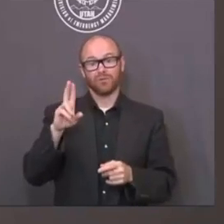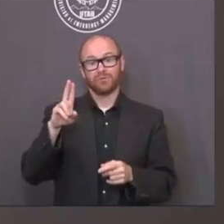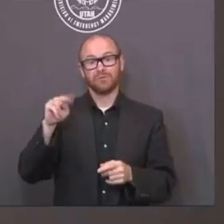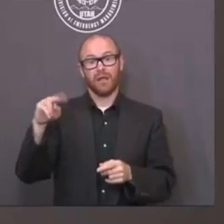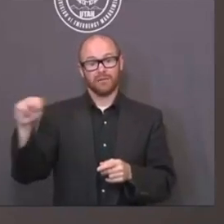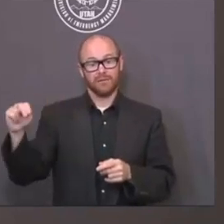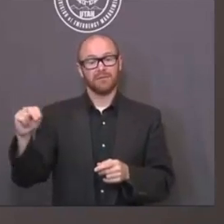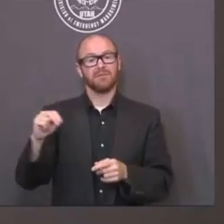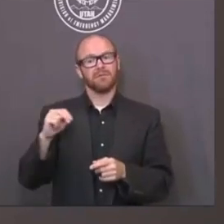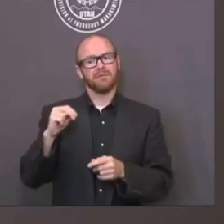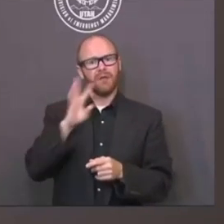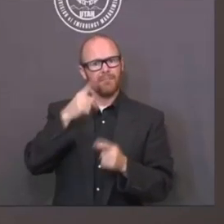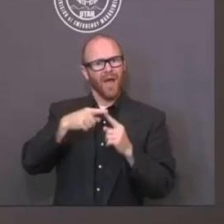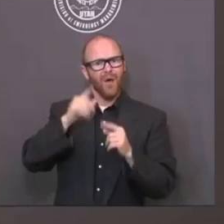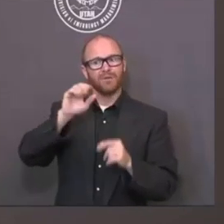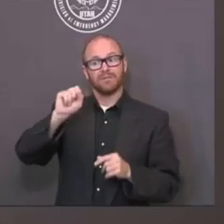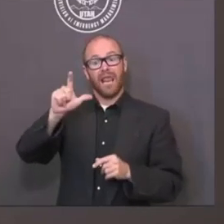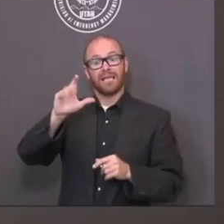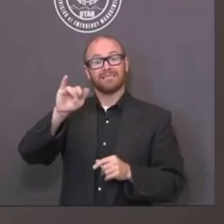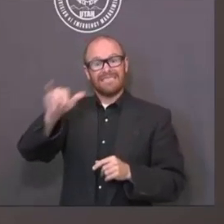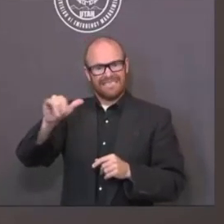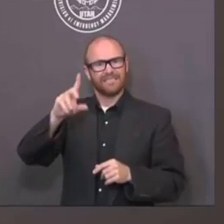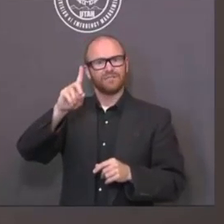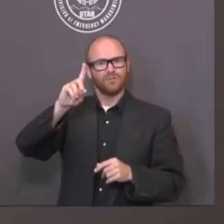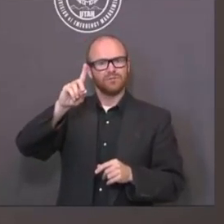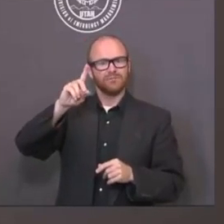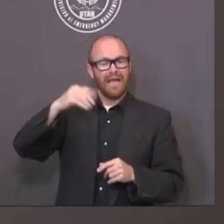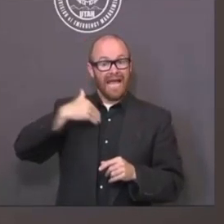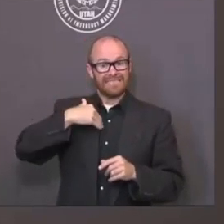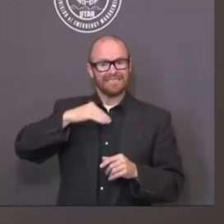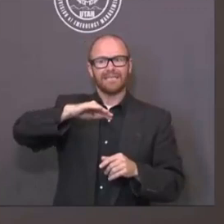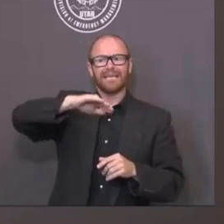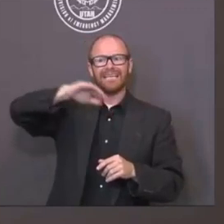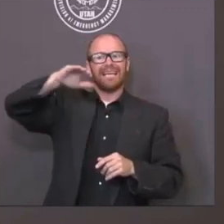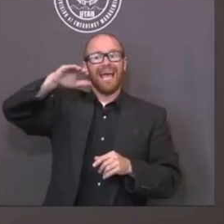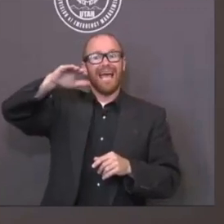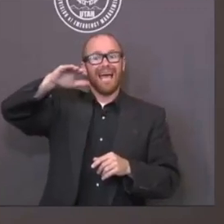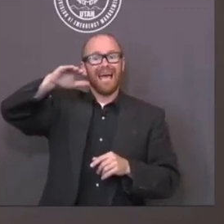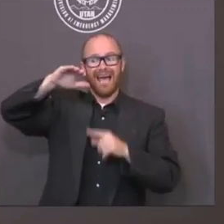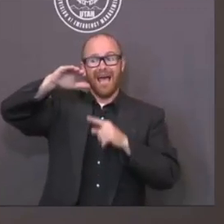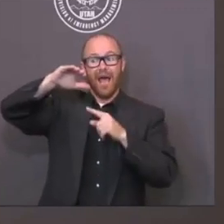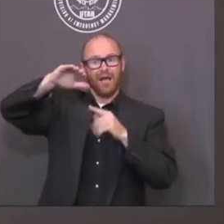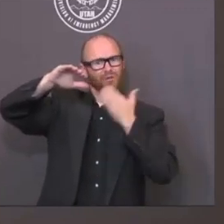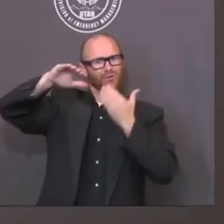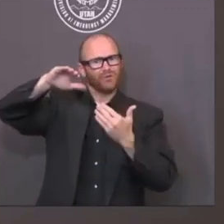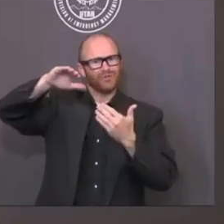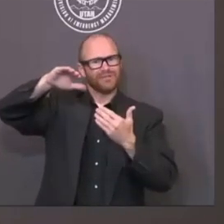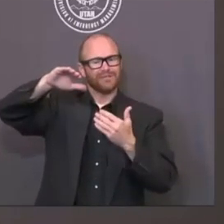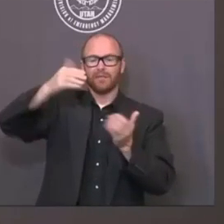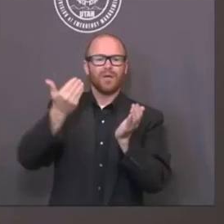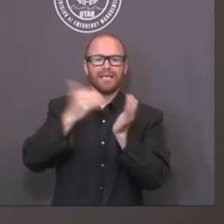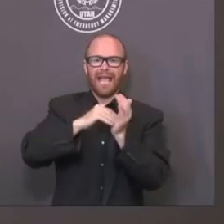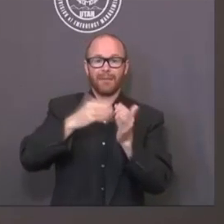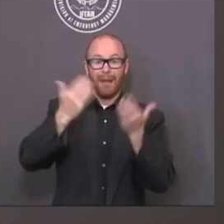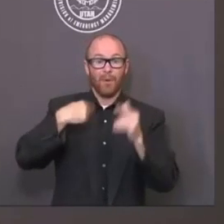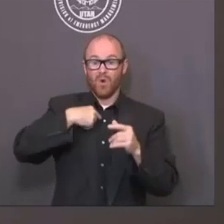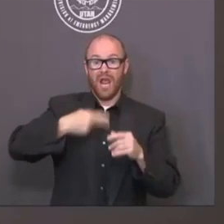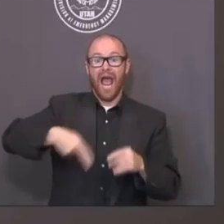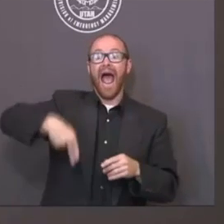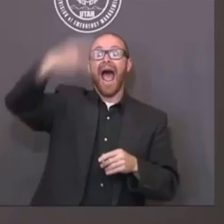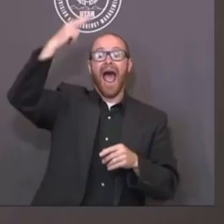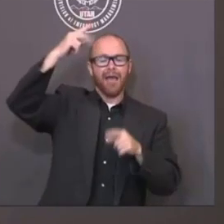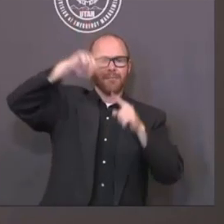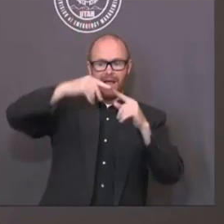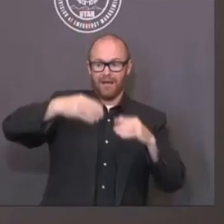look like maybe we have a plateau. It's a higher plateau, which is not good. But the plateau, if we could plateau, that's a good